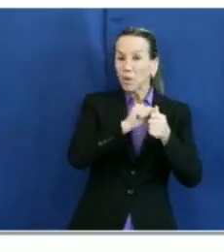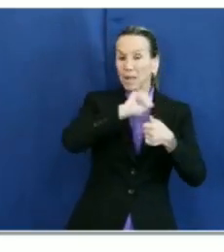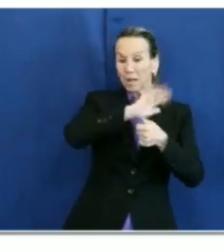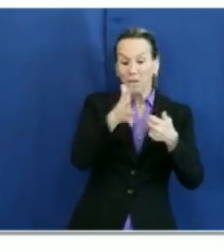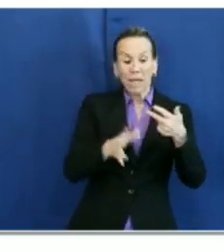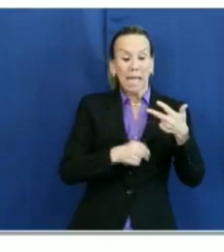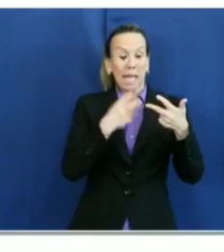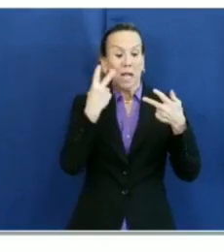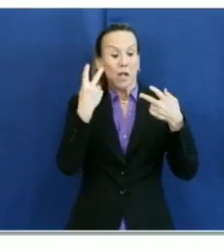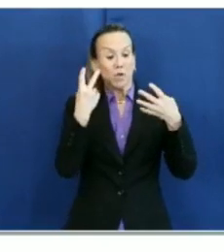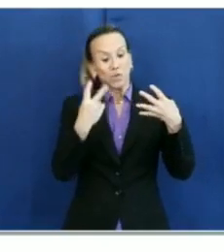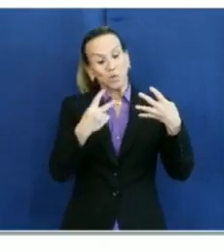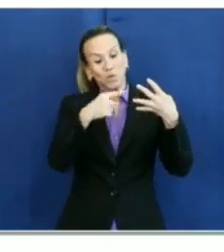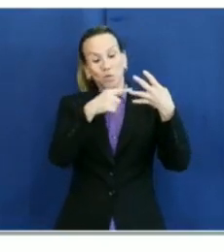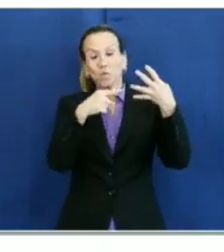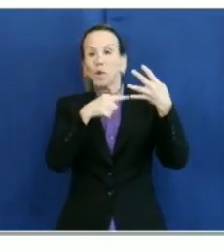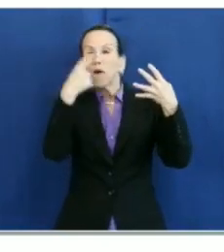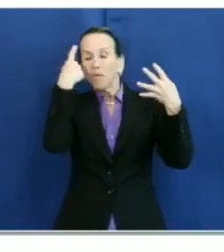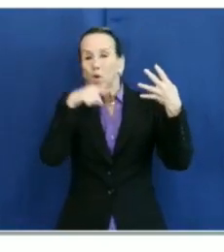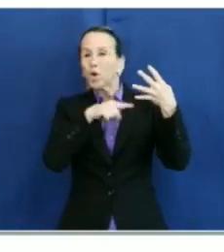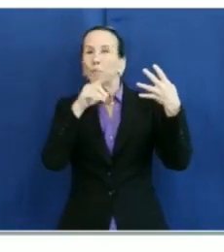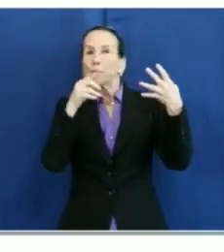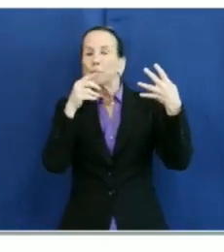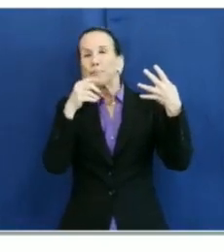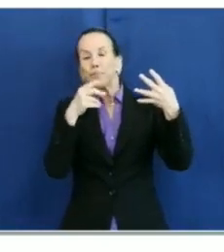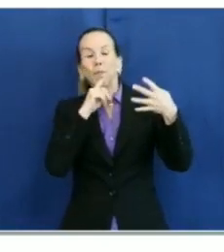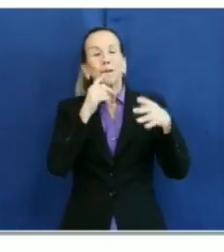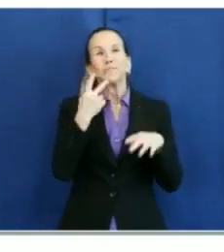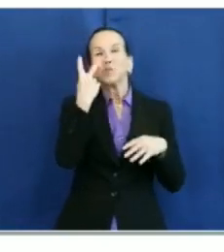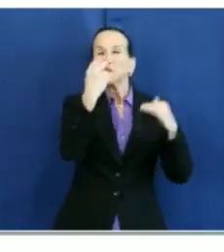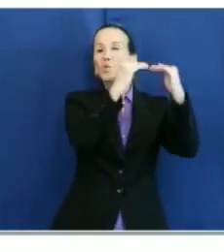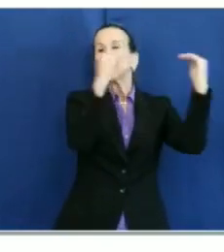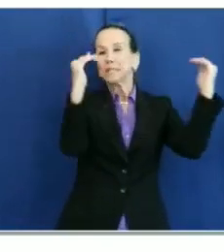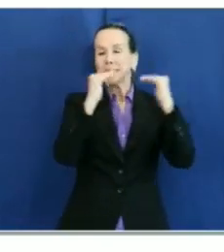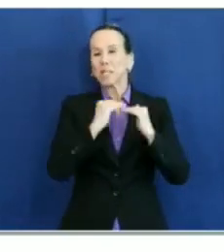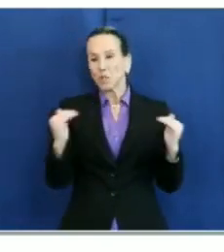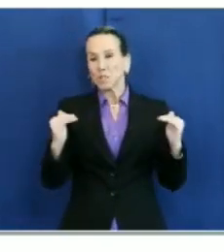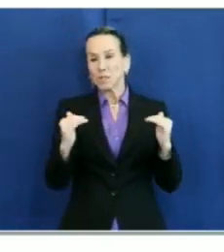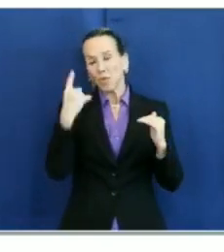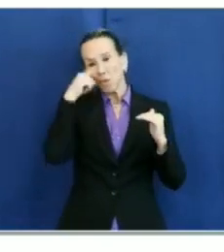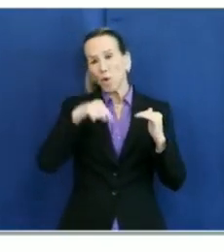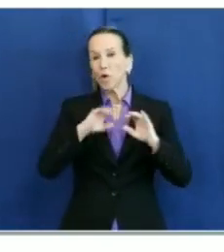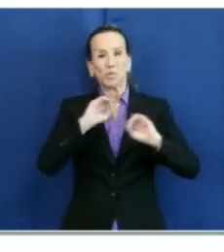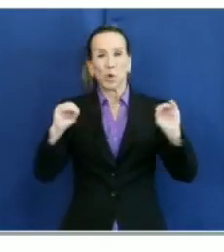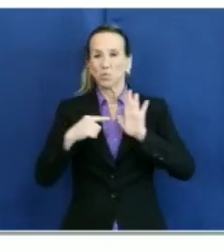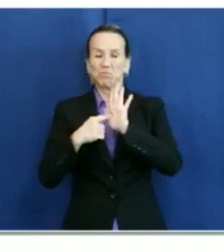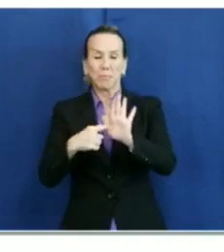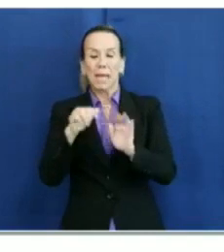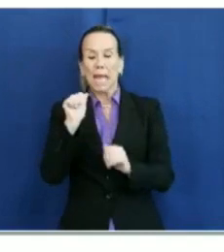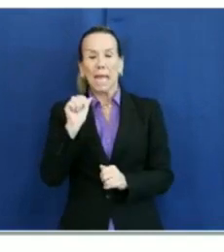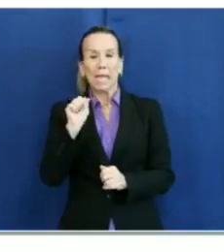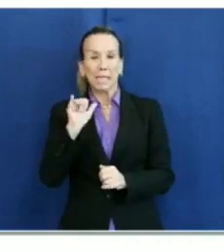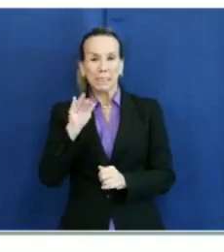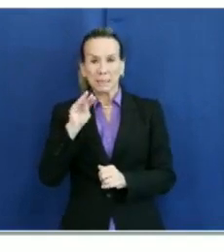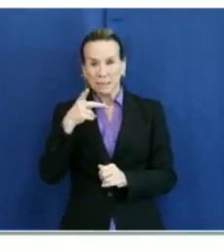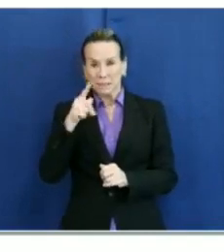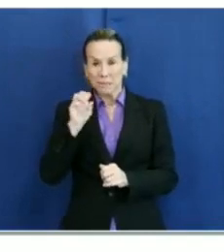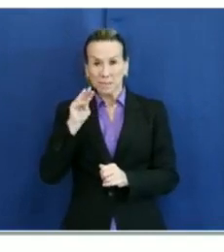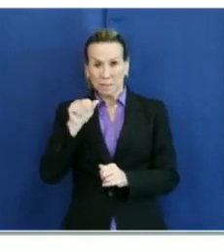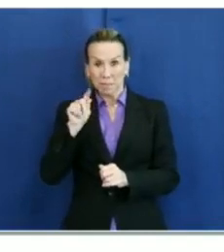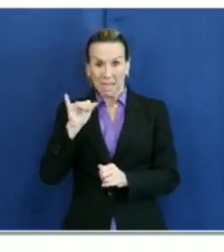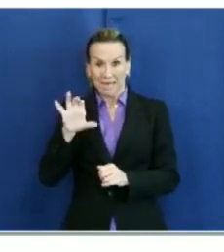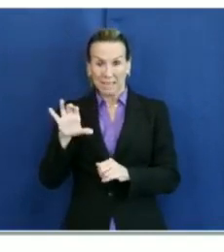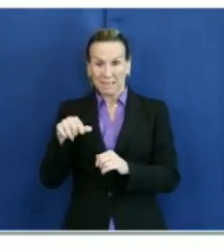asymptomatic groups or rather two tiers related to asymptomatic groups for groups and